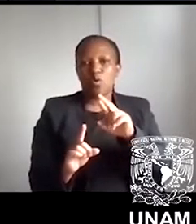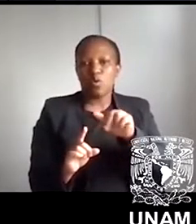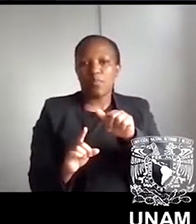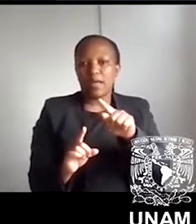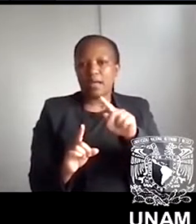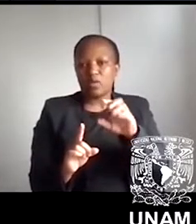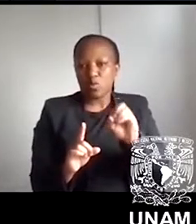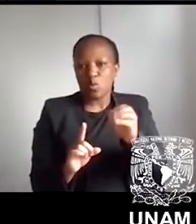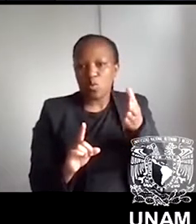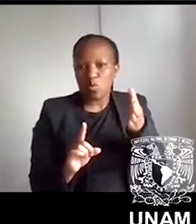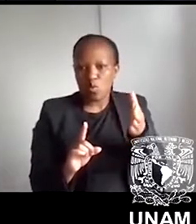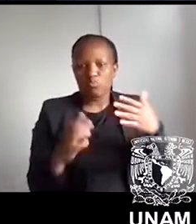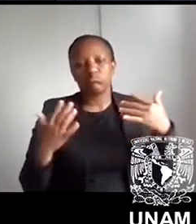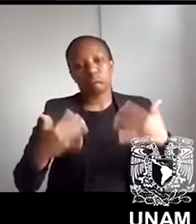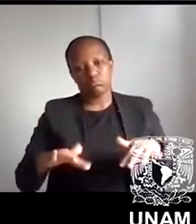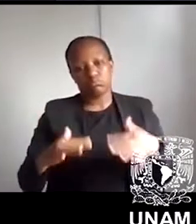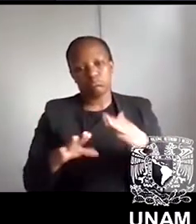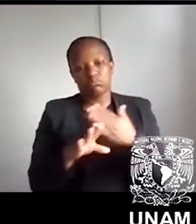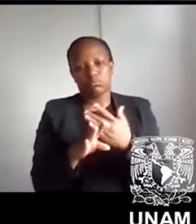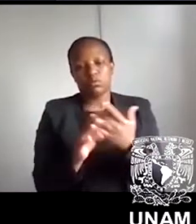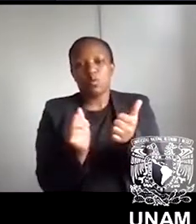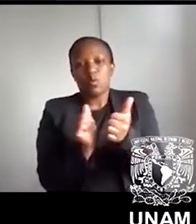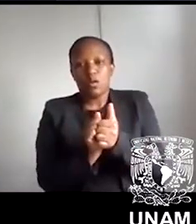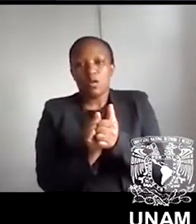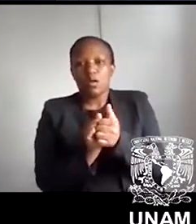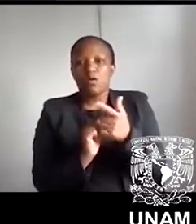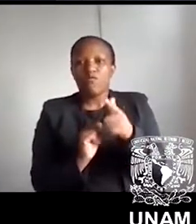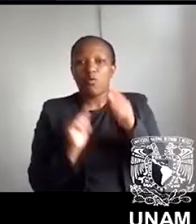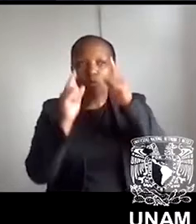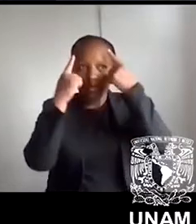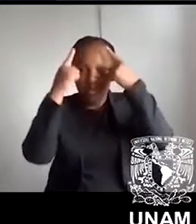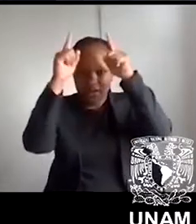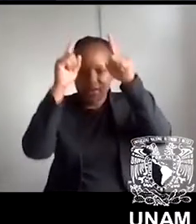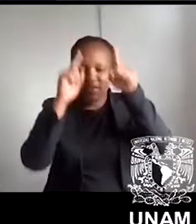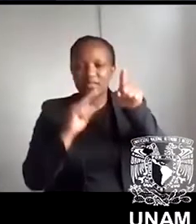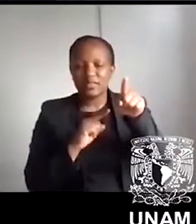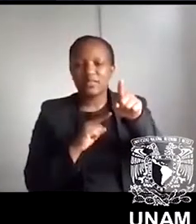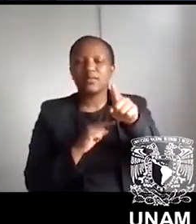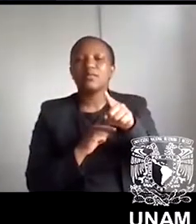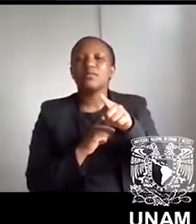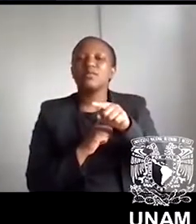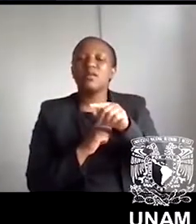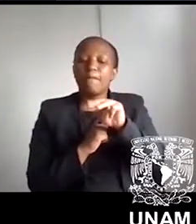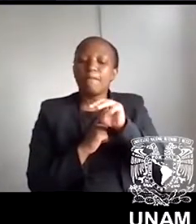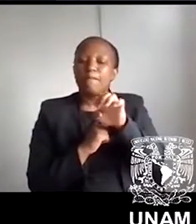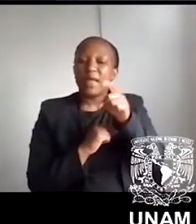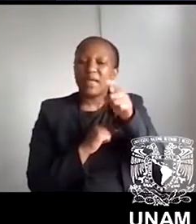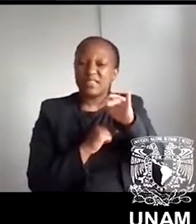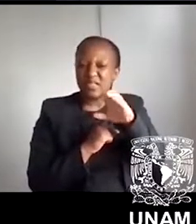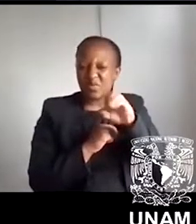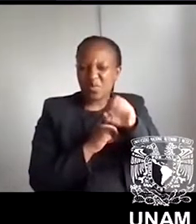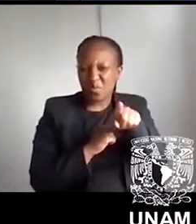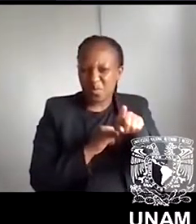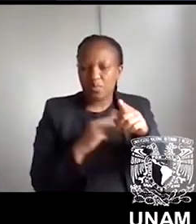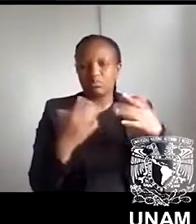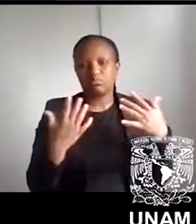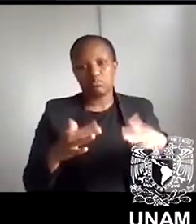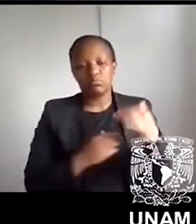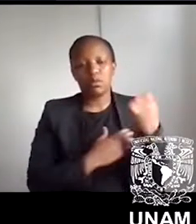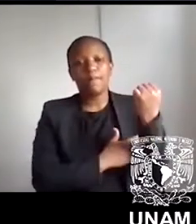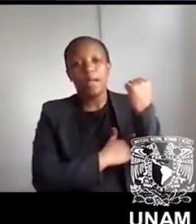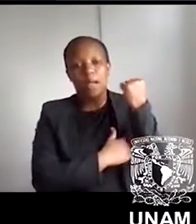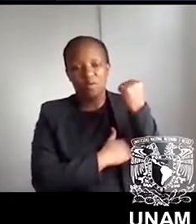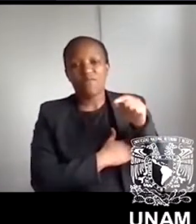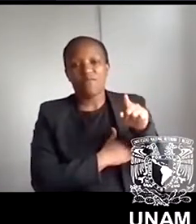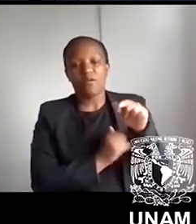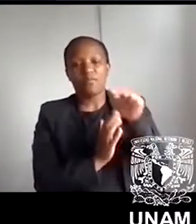interesting colleague from a very interesting University of Mexico, Universidad Veracruzana, which is very powerful in literature. So